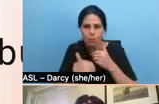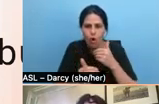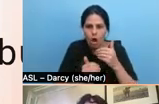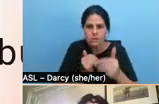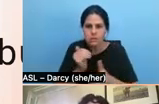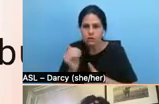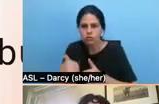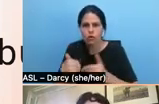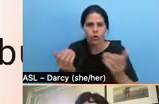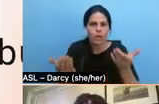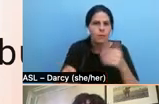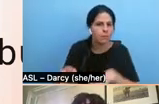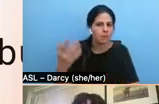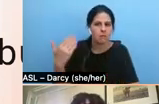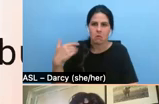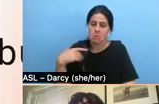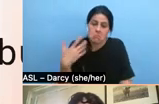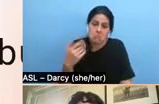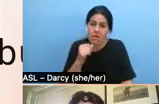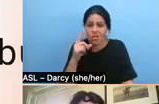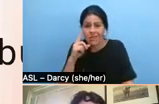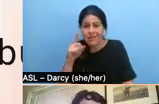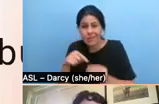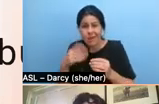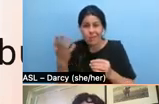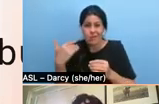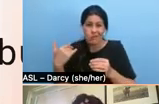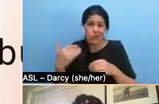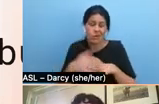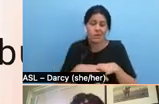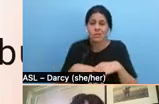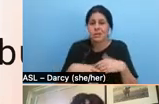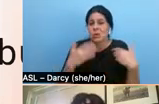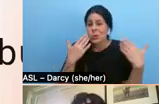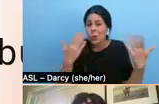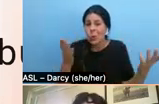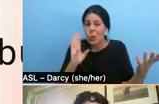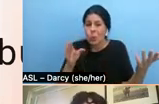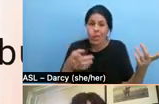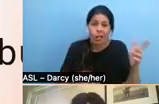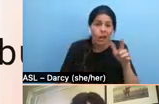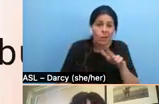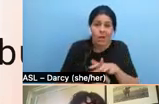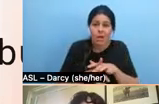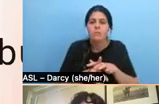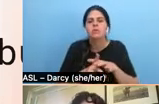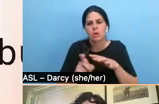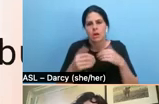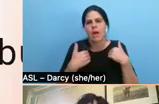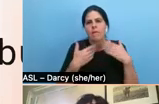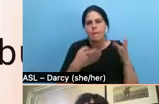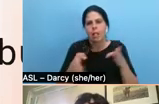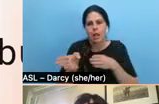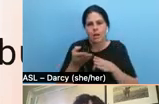uh, to begin with, um, you never know what's going to come up. So you should have a plan also,